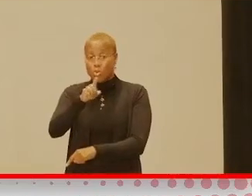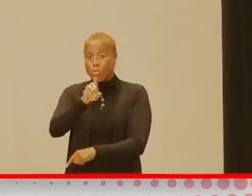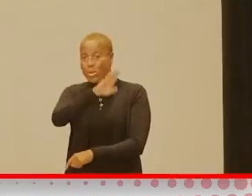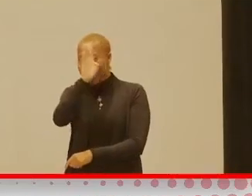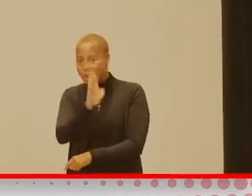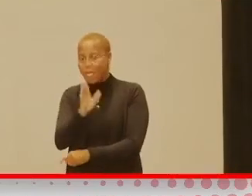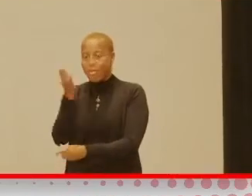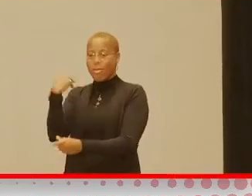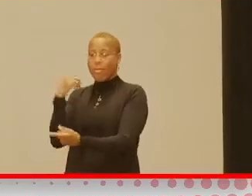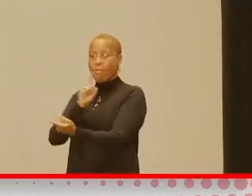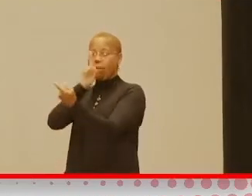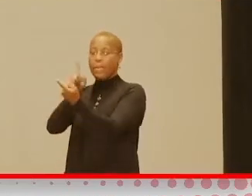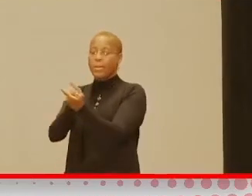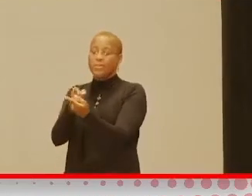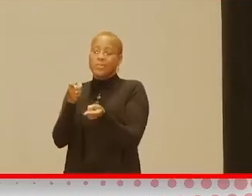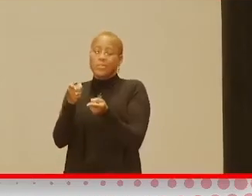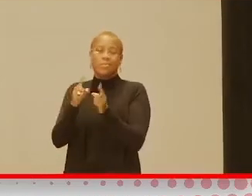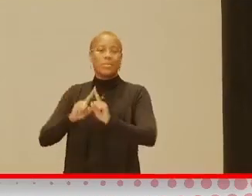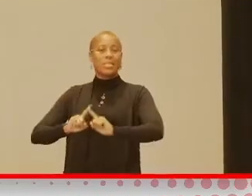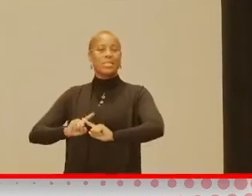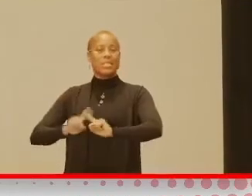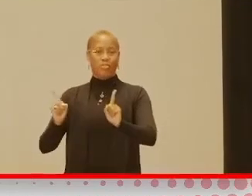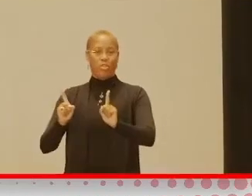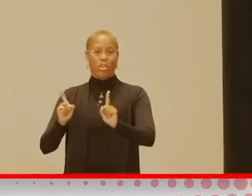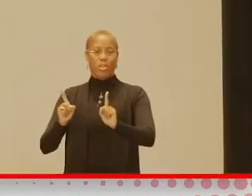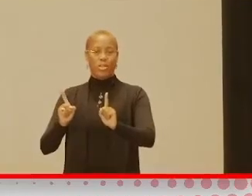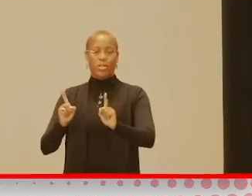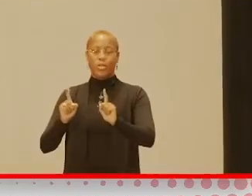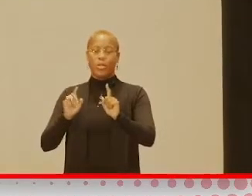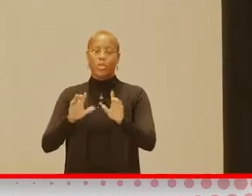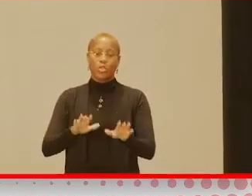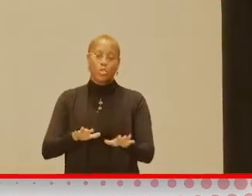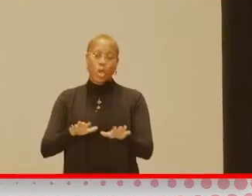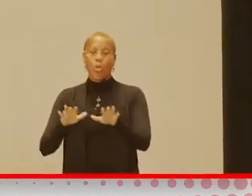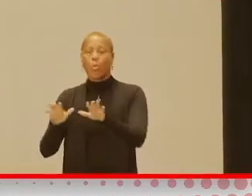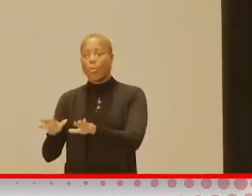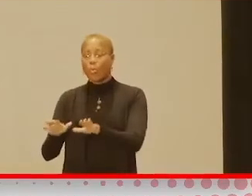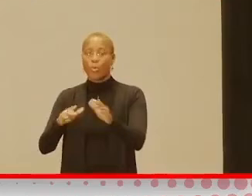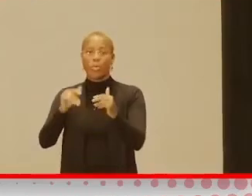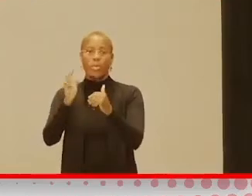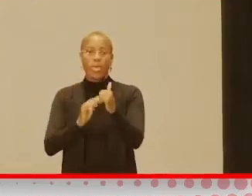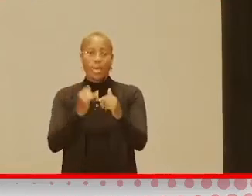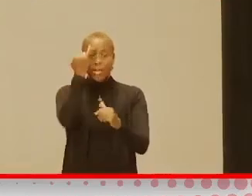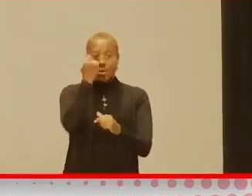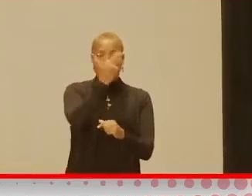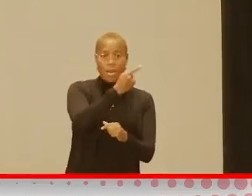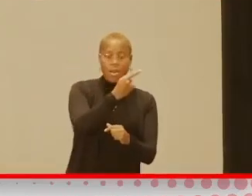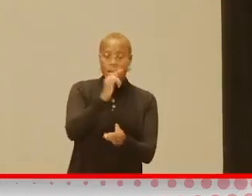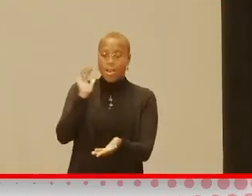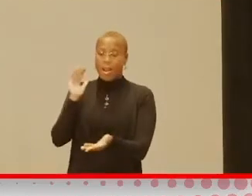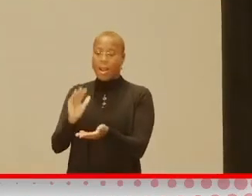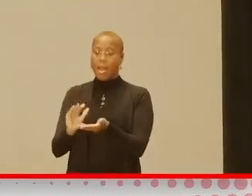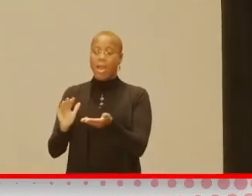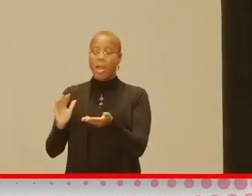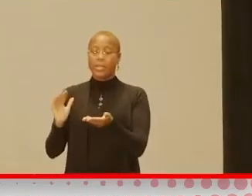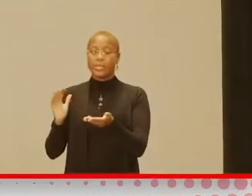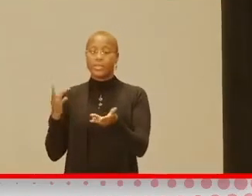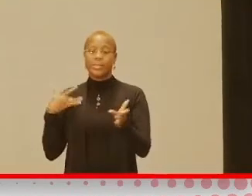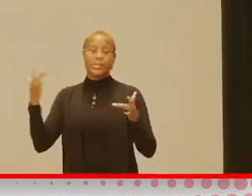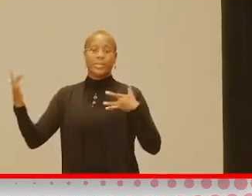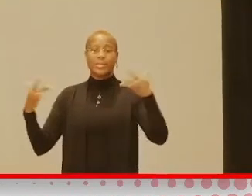It's just a different place. It's slower paced than Italy. Less flashy than Italy.